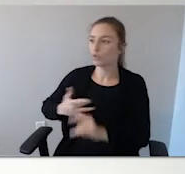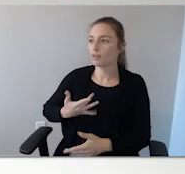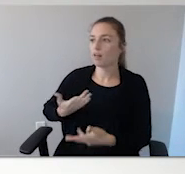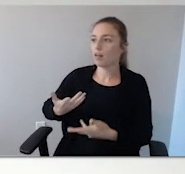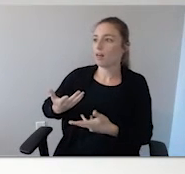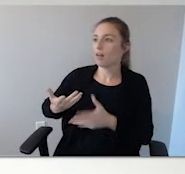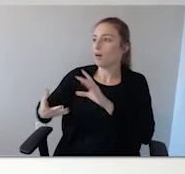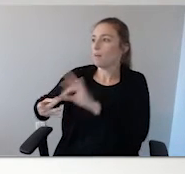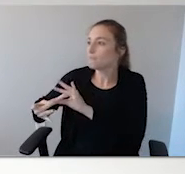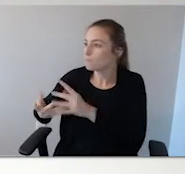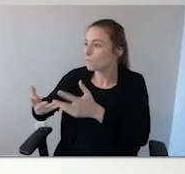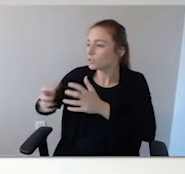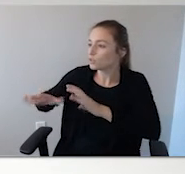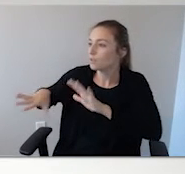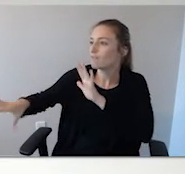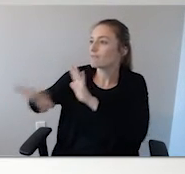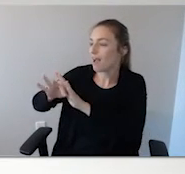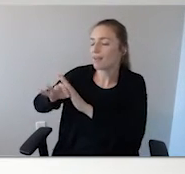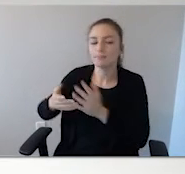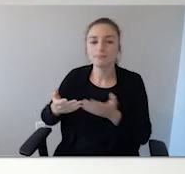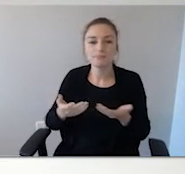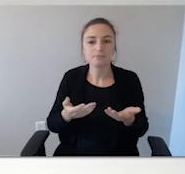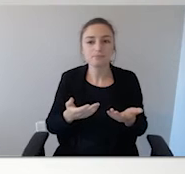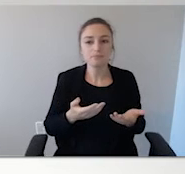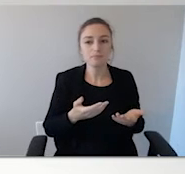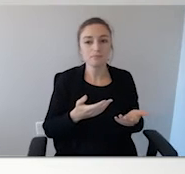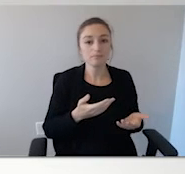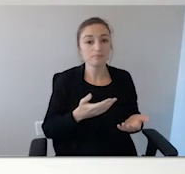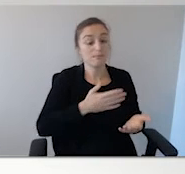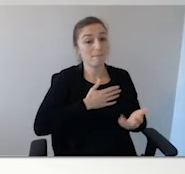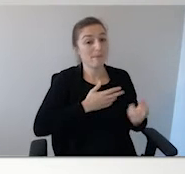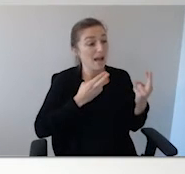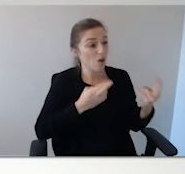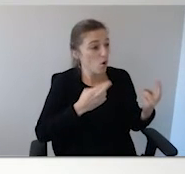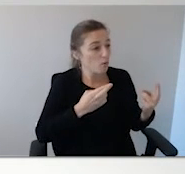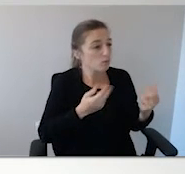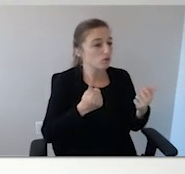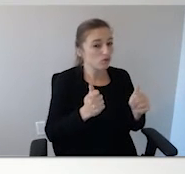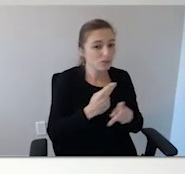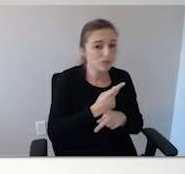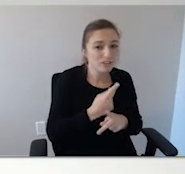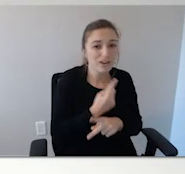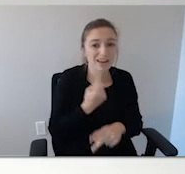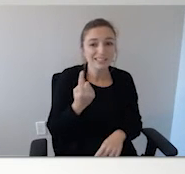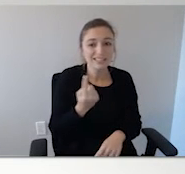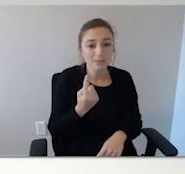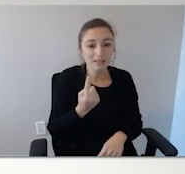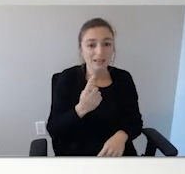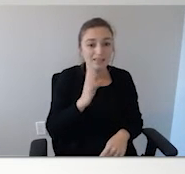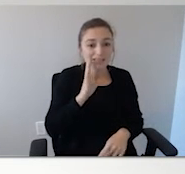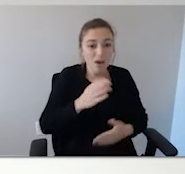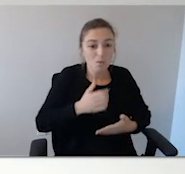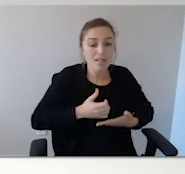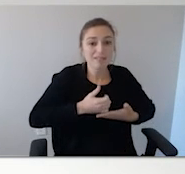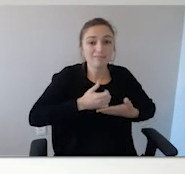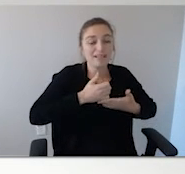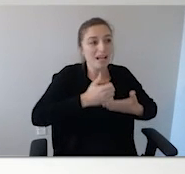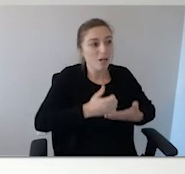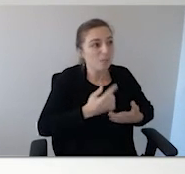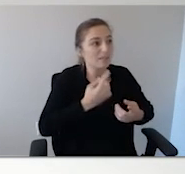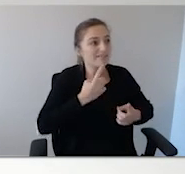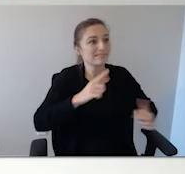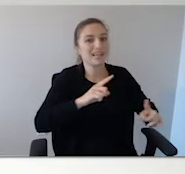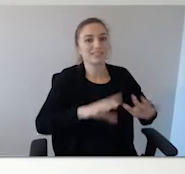child or the adult. My fervent hope was to be able to find something that would help us in making these searches more